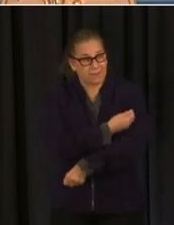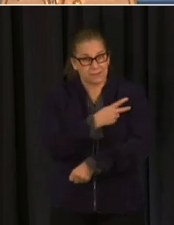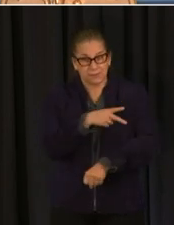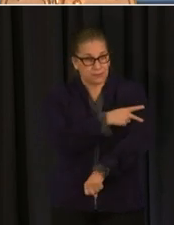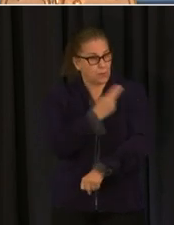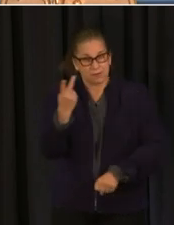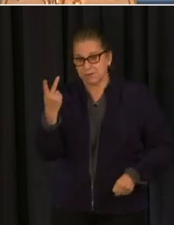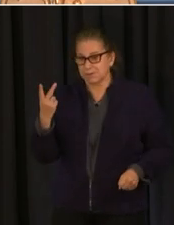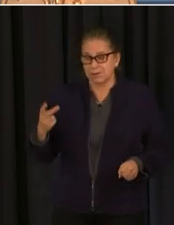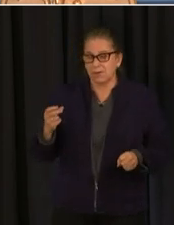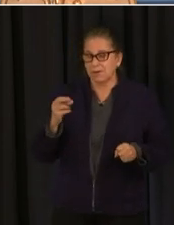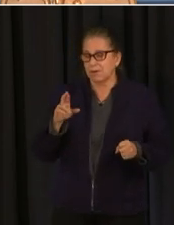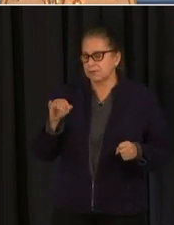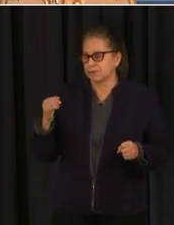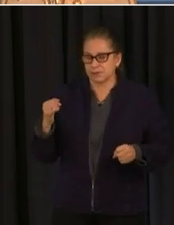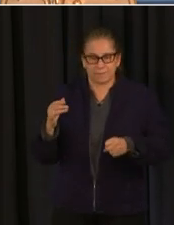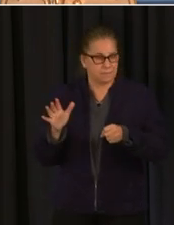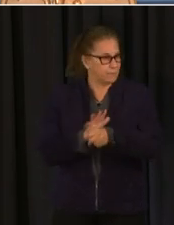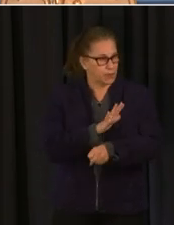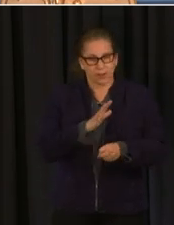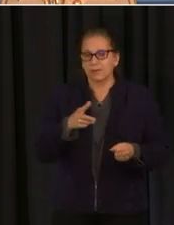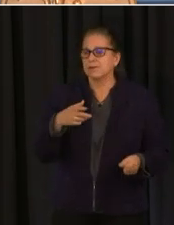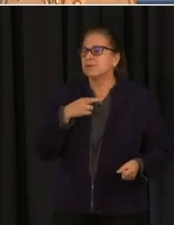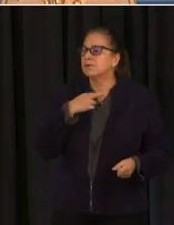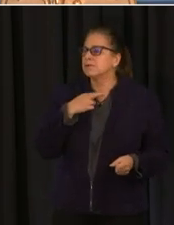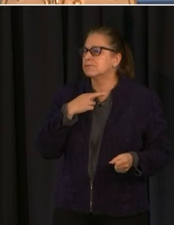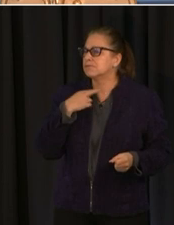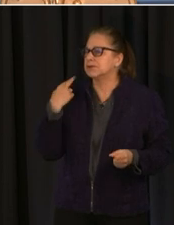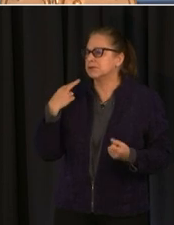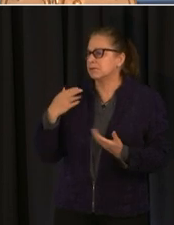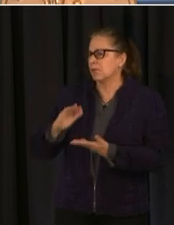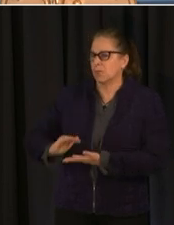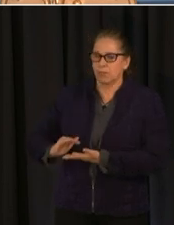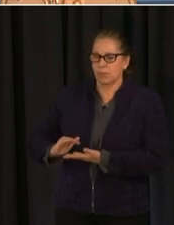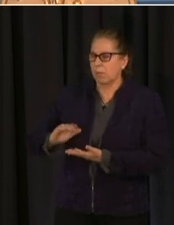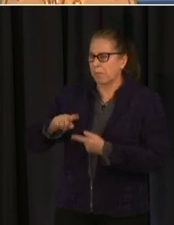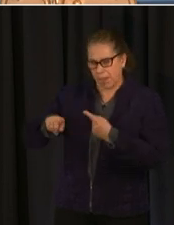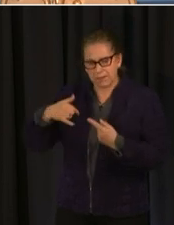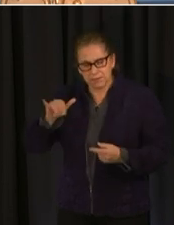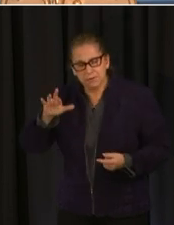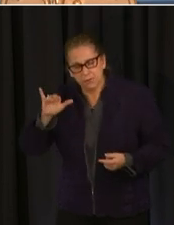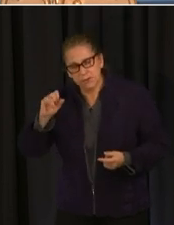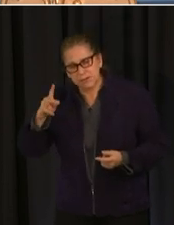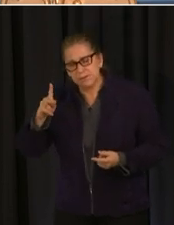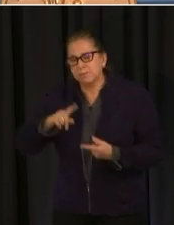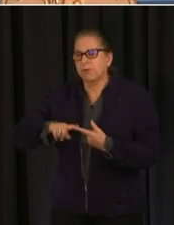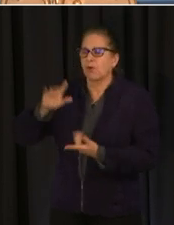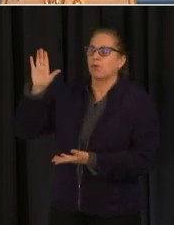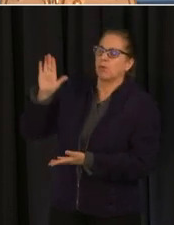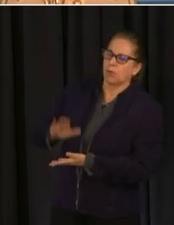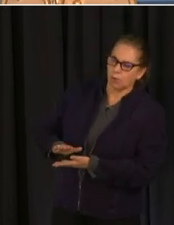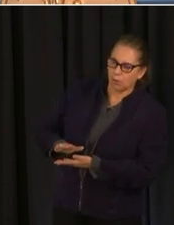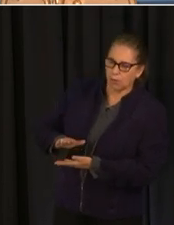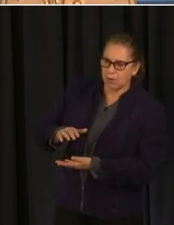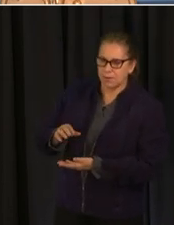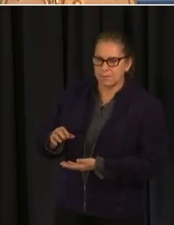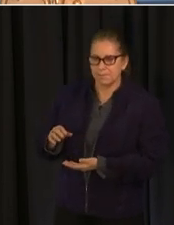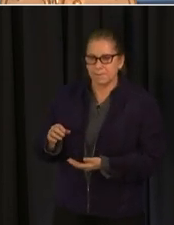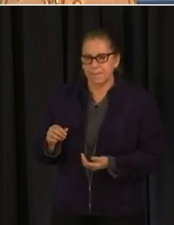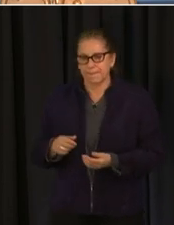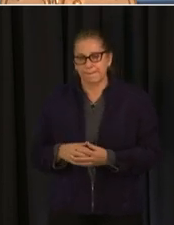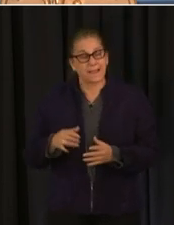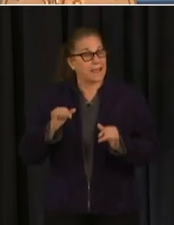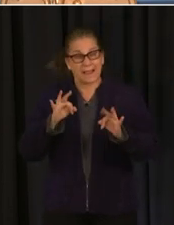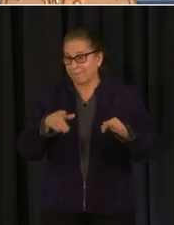um and we know that the level of illness and death um vary widely um so